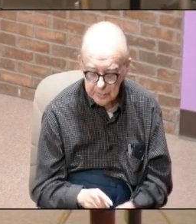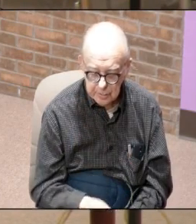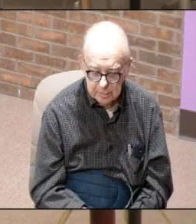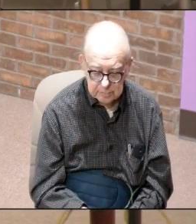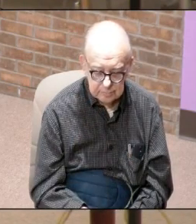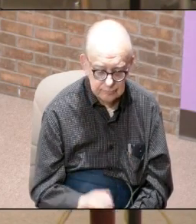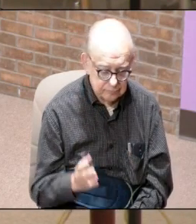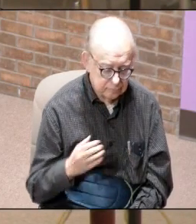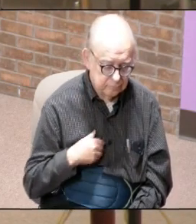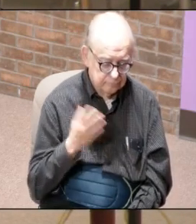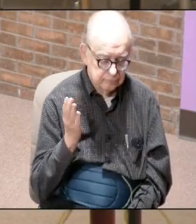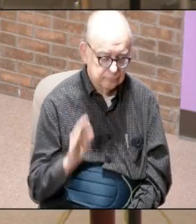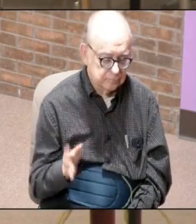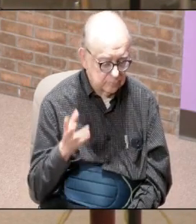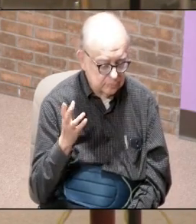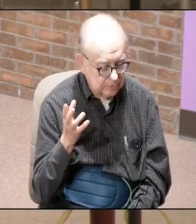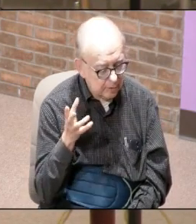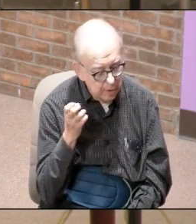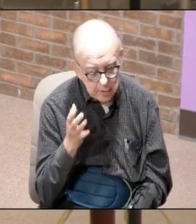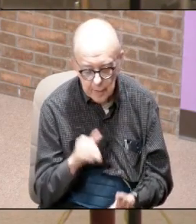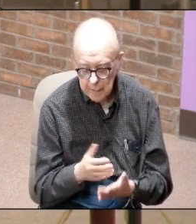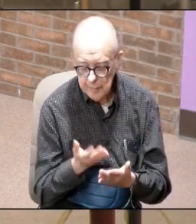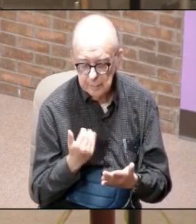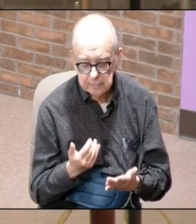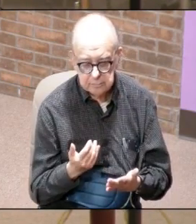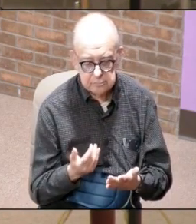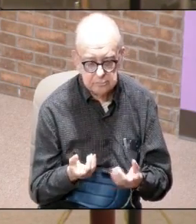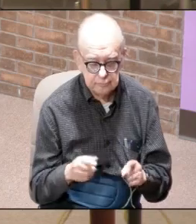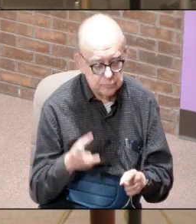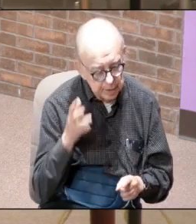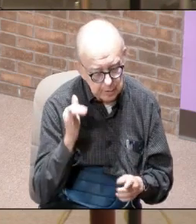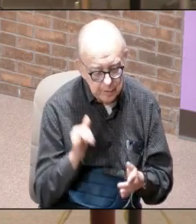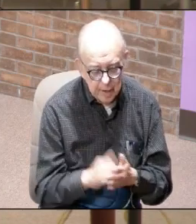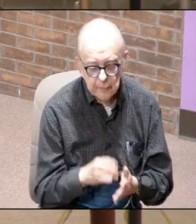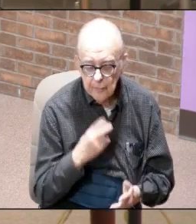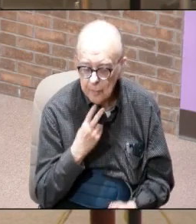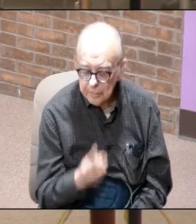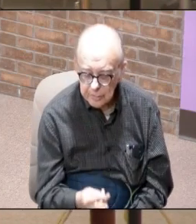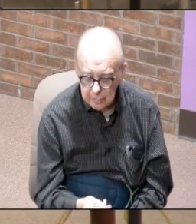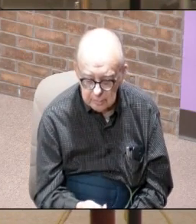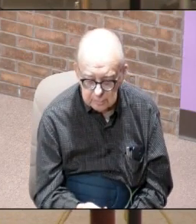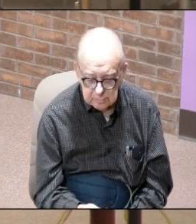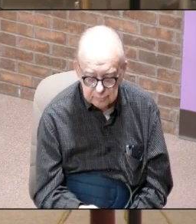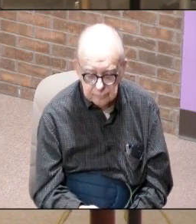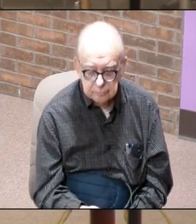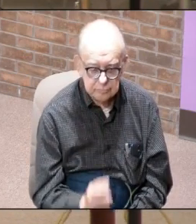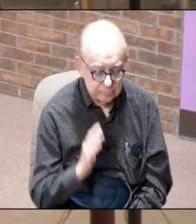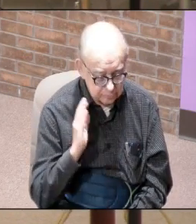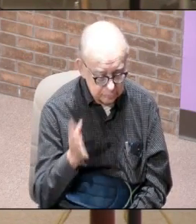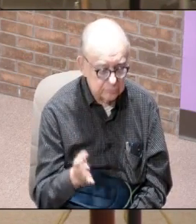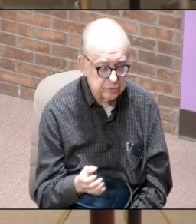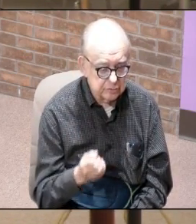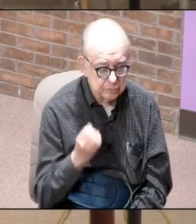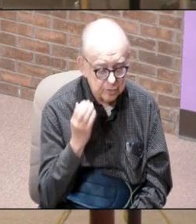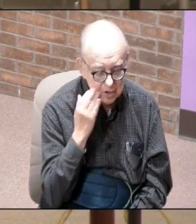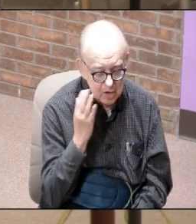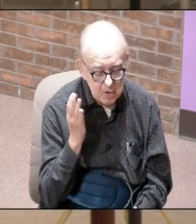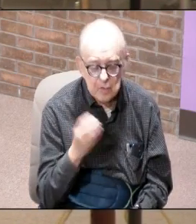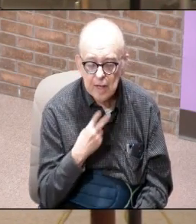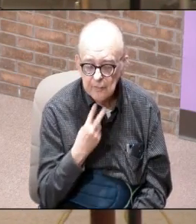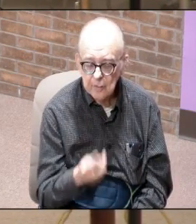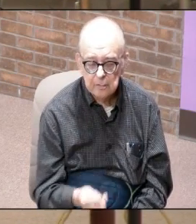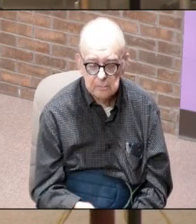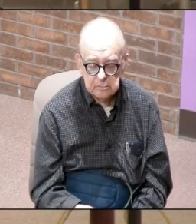you have never ever heard it before but when you hear it you will recognize it